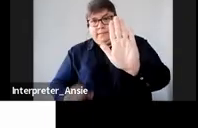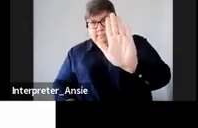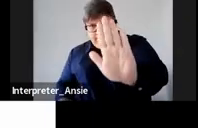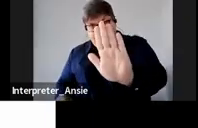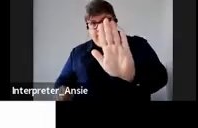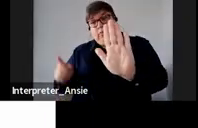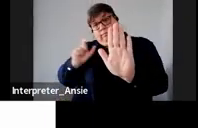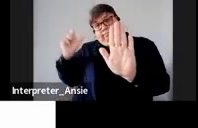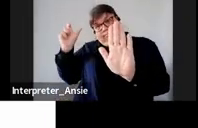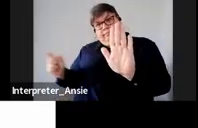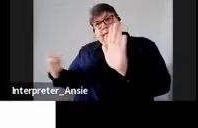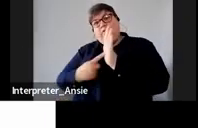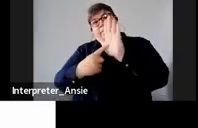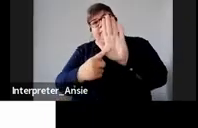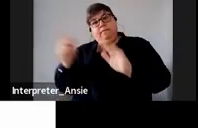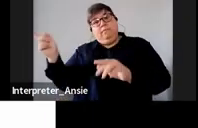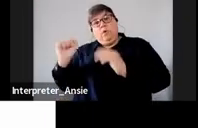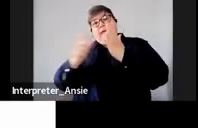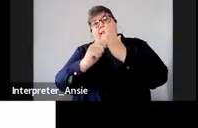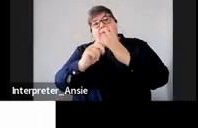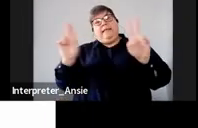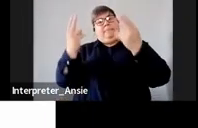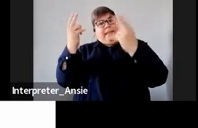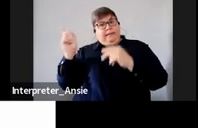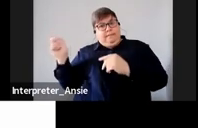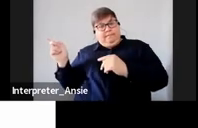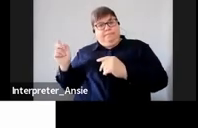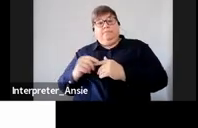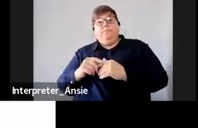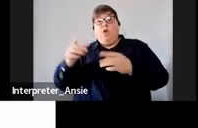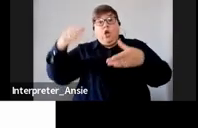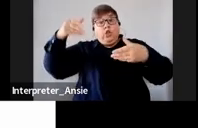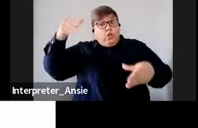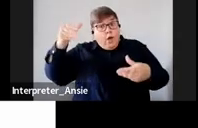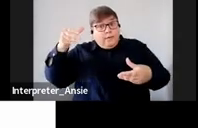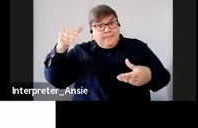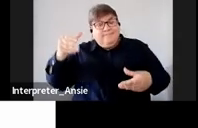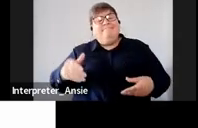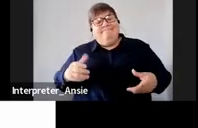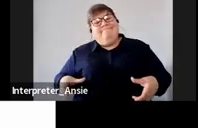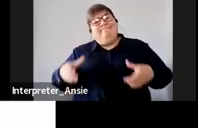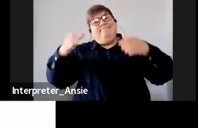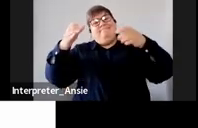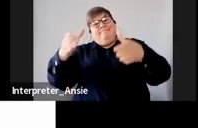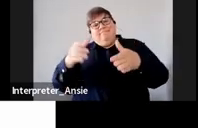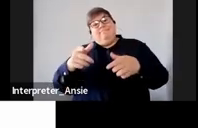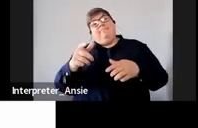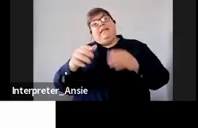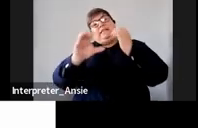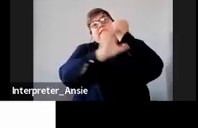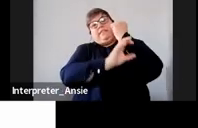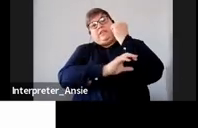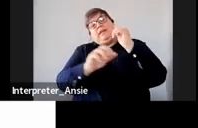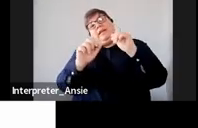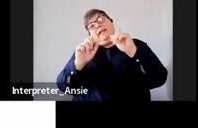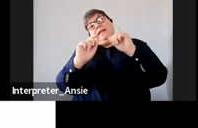representative taxpayer to be updated these documents will be then in the case of the section 18 3 the letter of